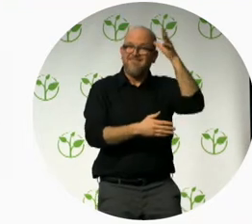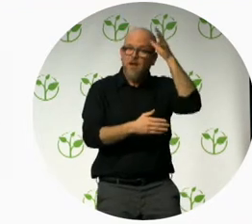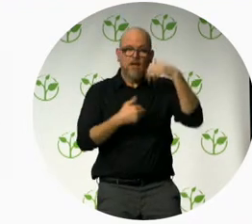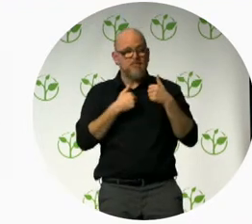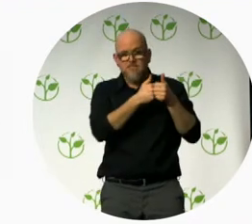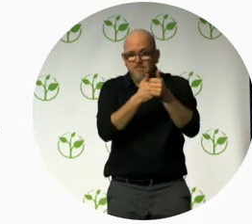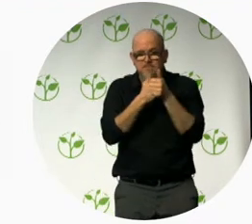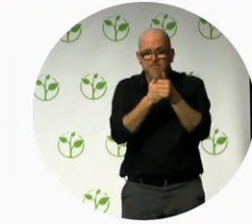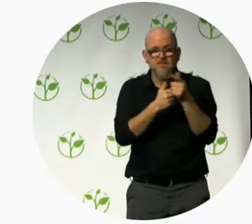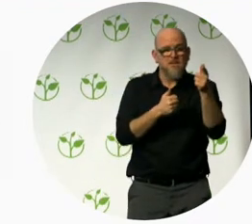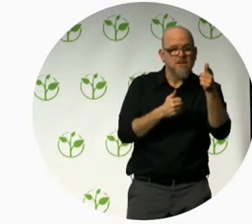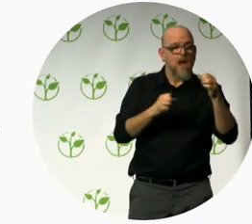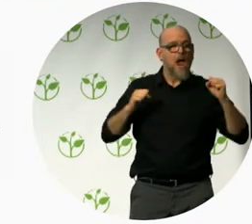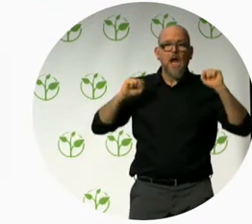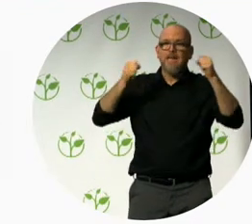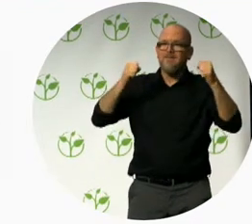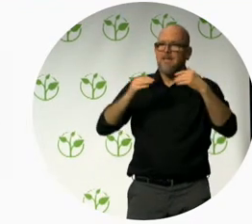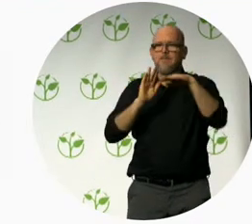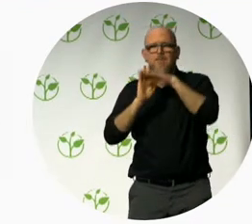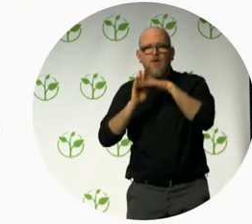activities like all other dads.